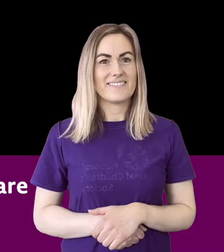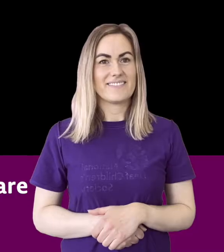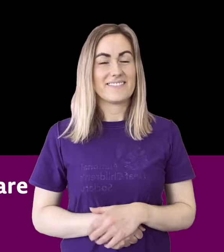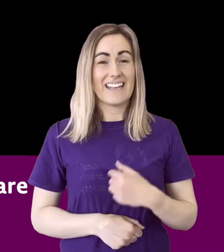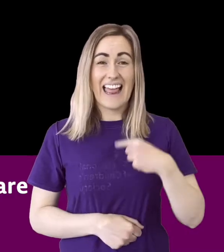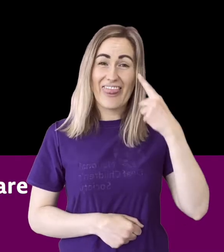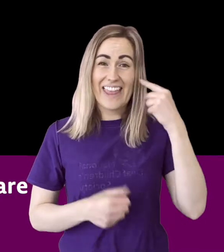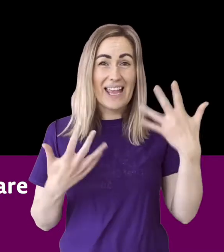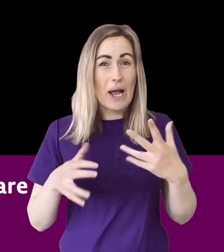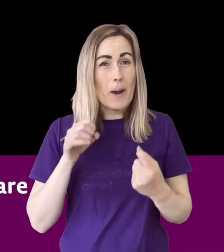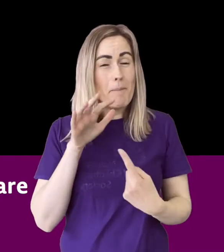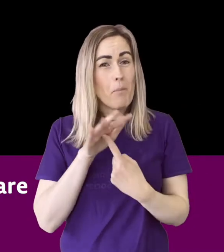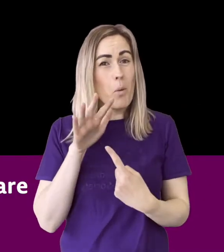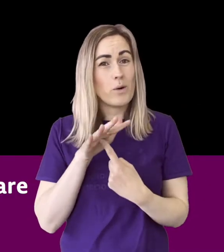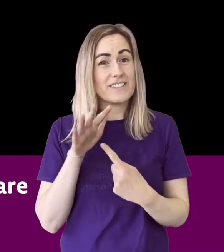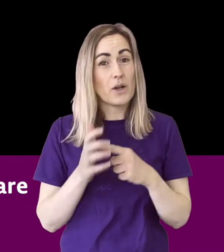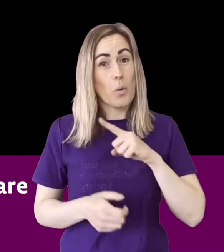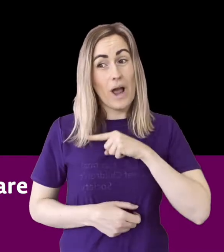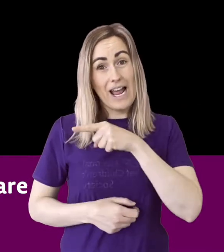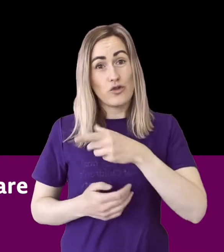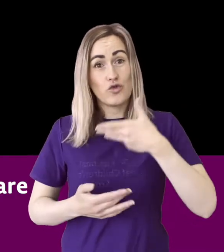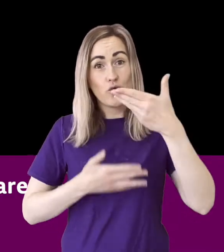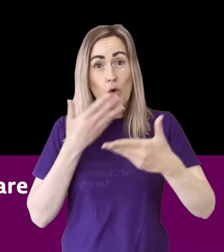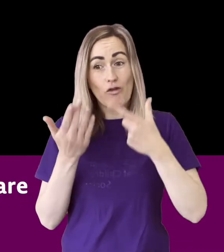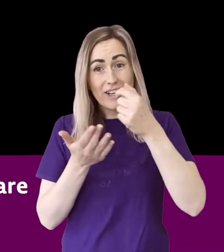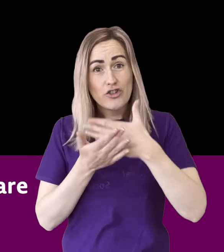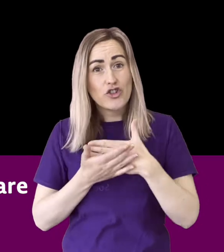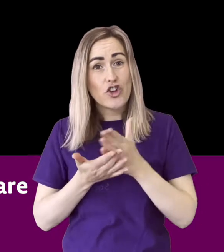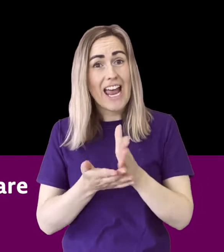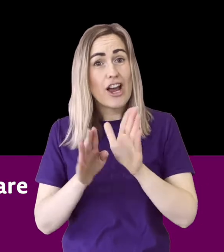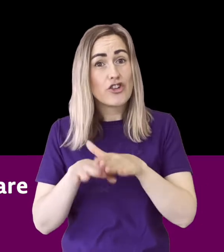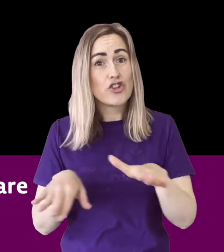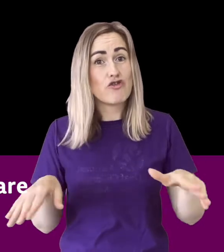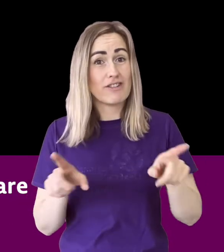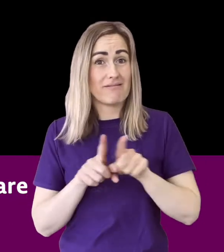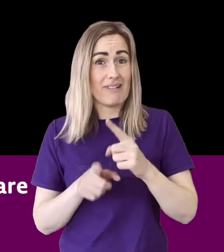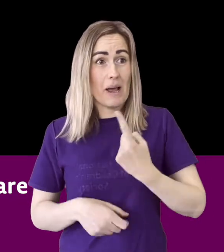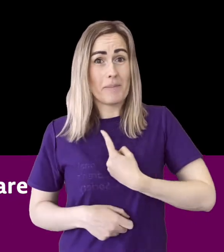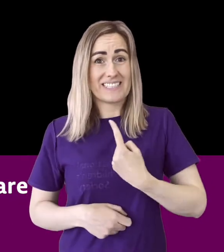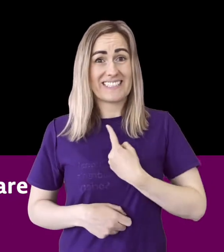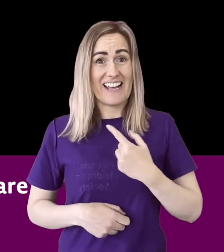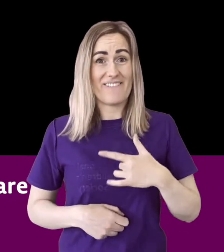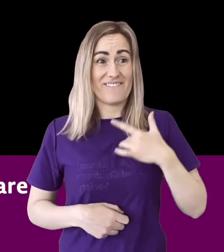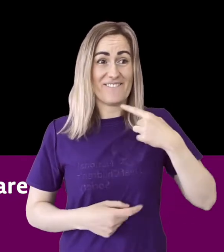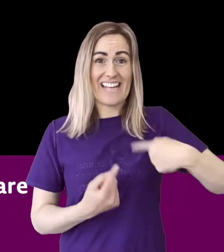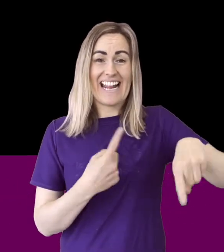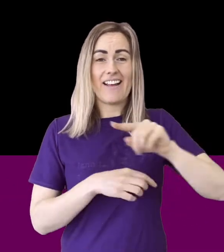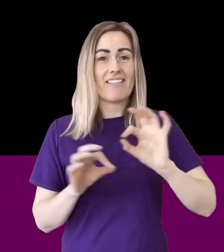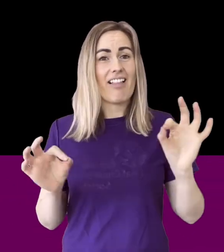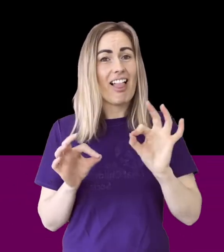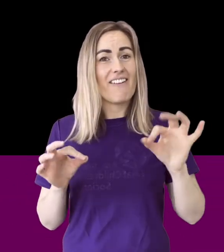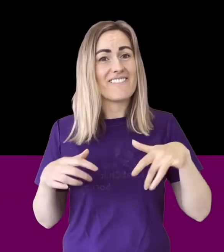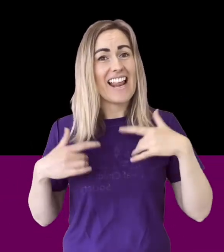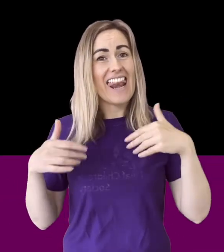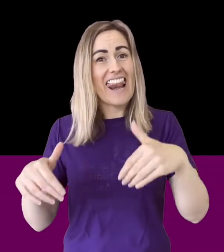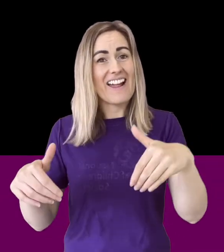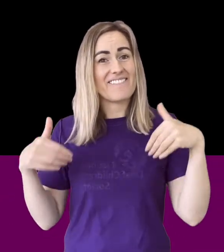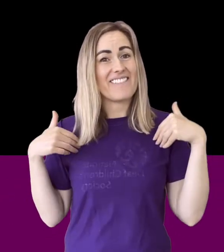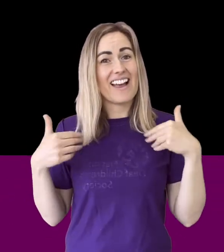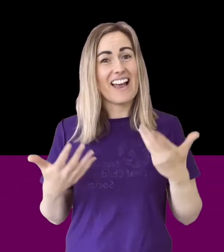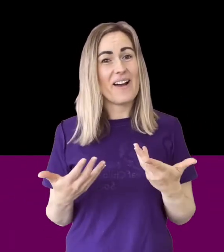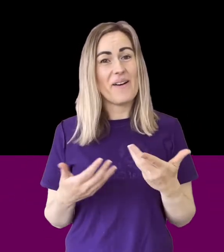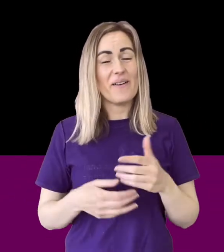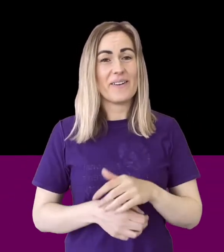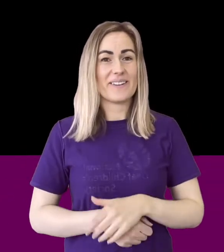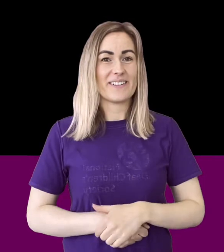I think it's really important because then they are being able to say that child or that character is like